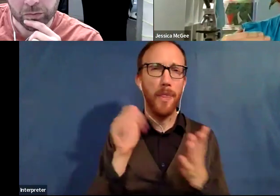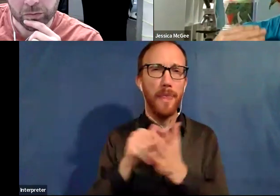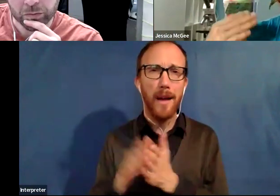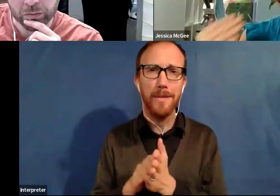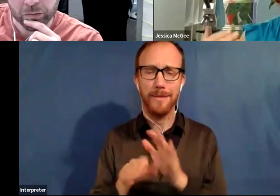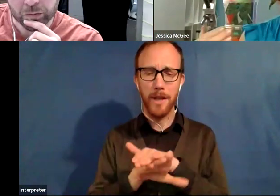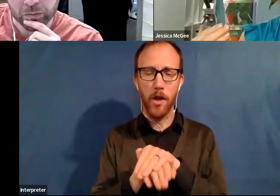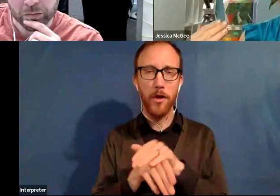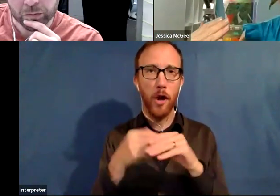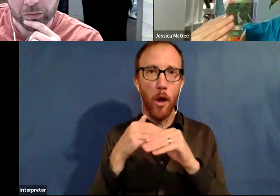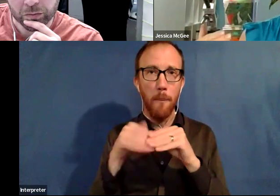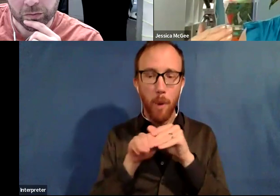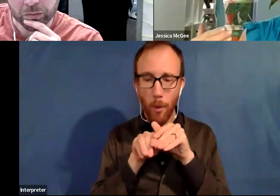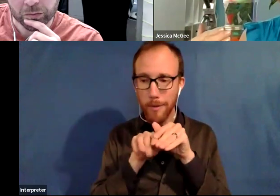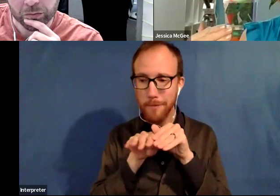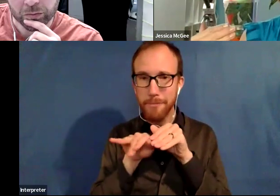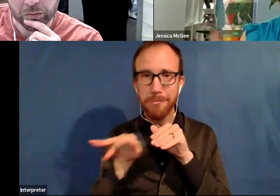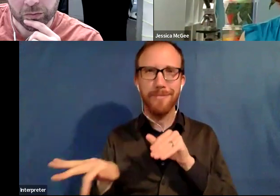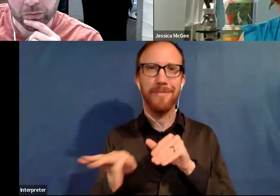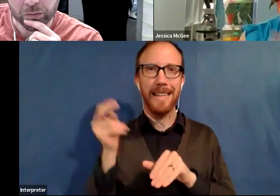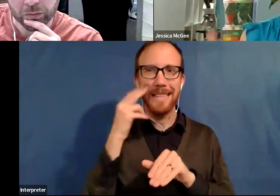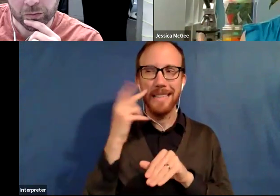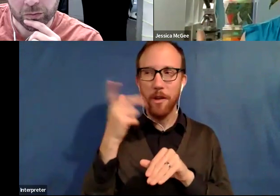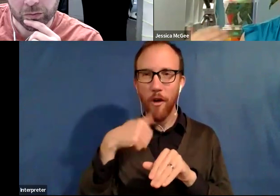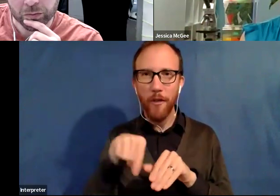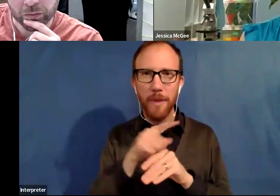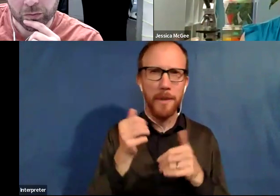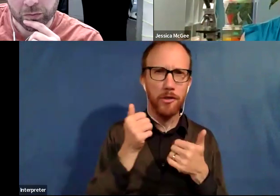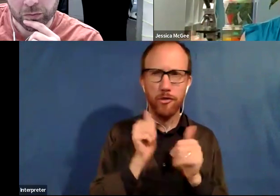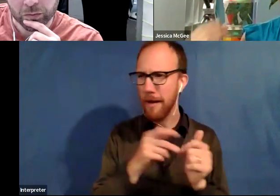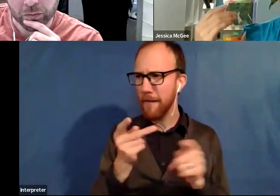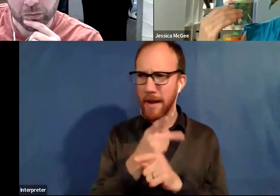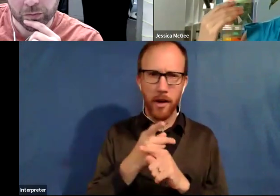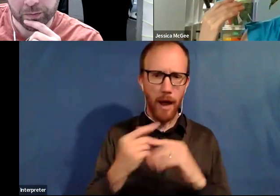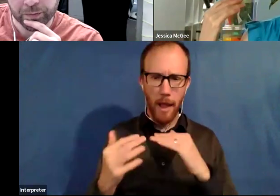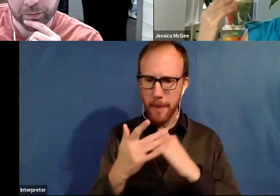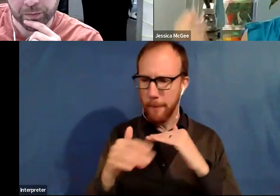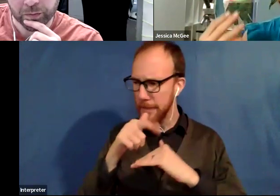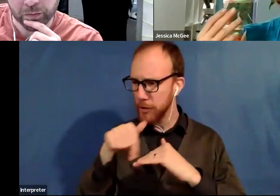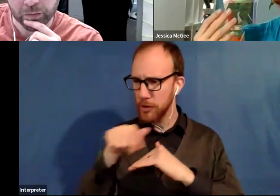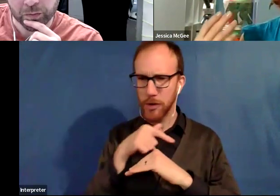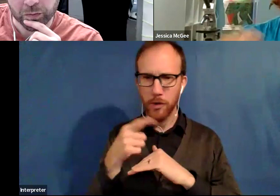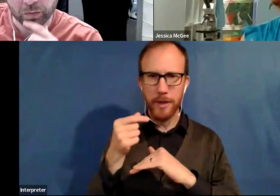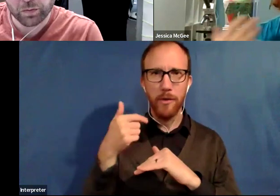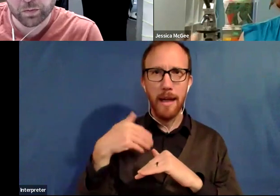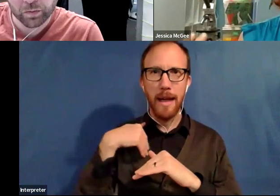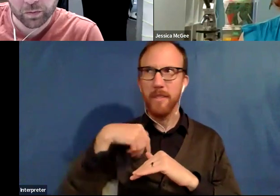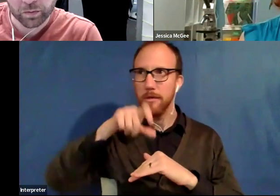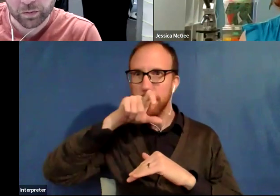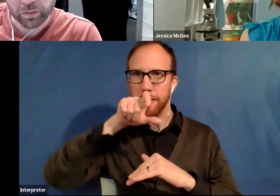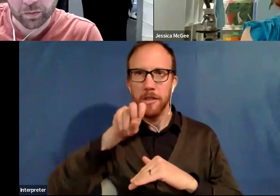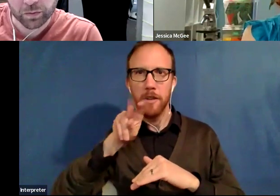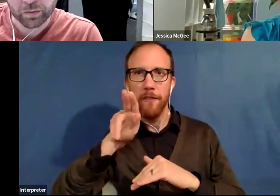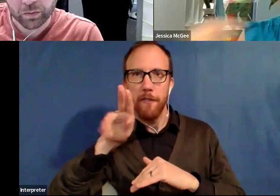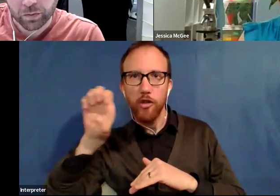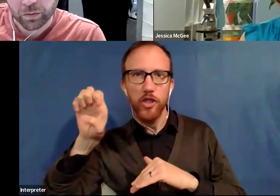to watch sea turtles, try to navigate a beach that had vultures everywhere, stray